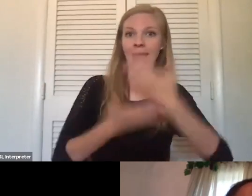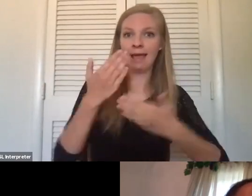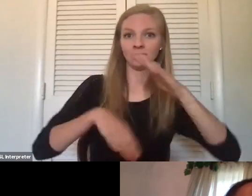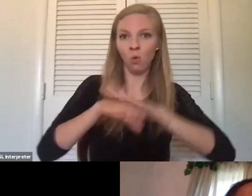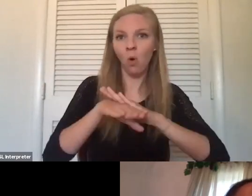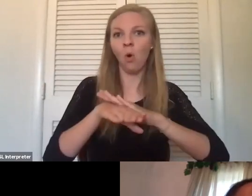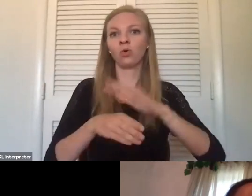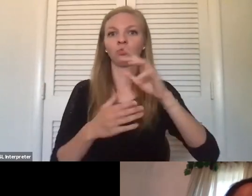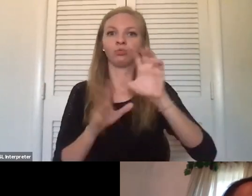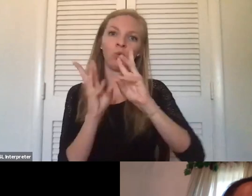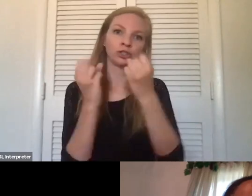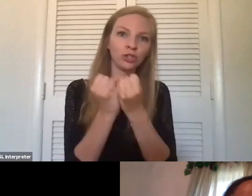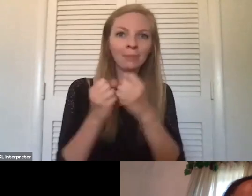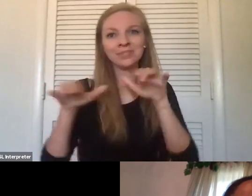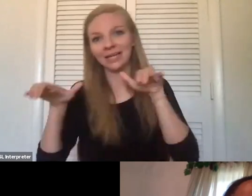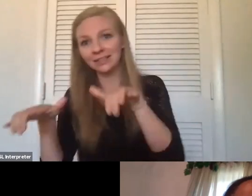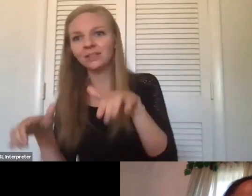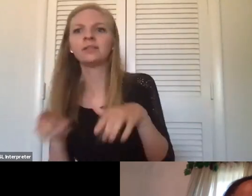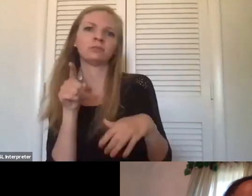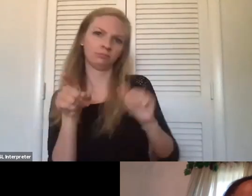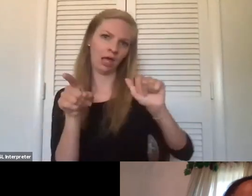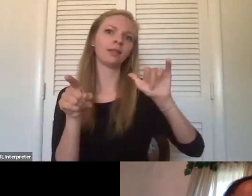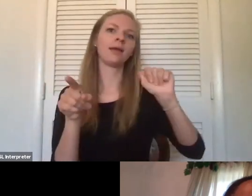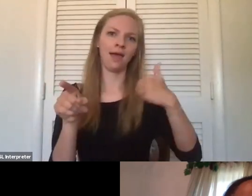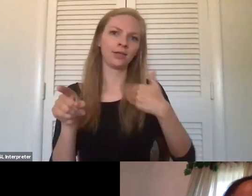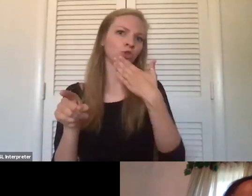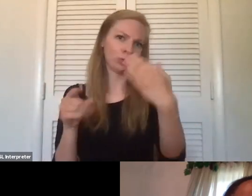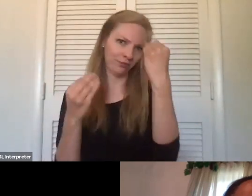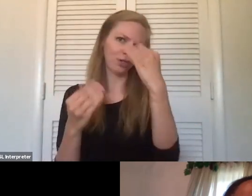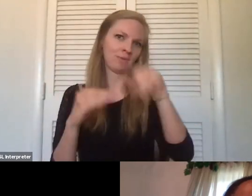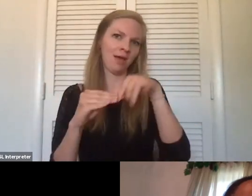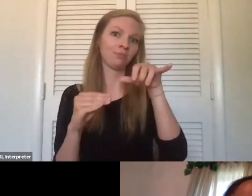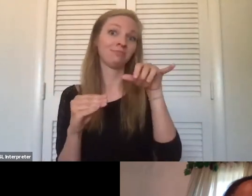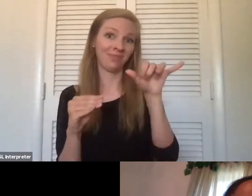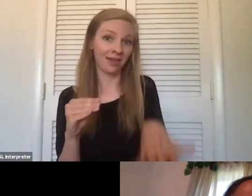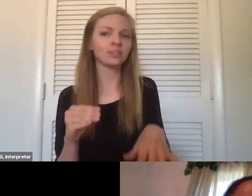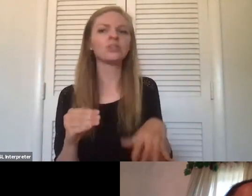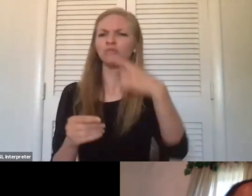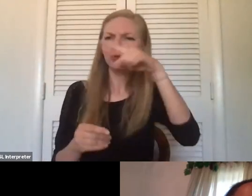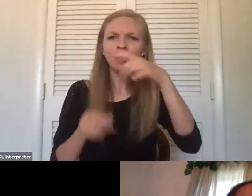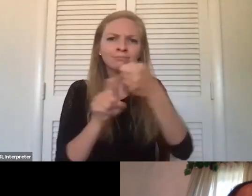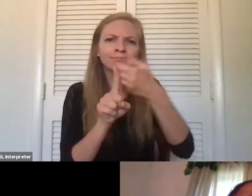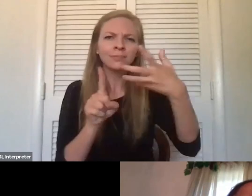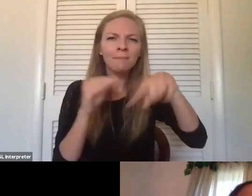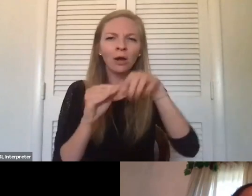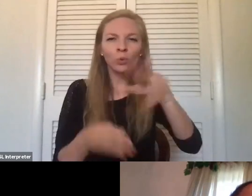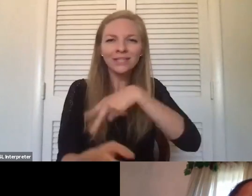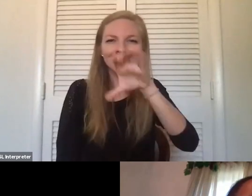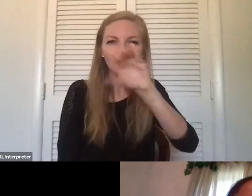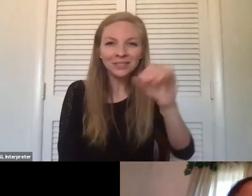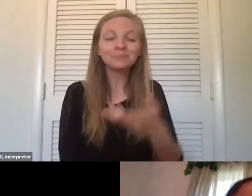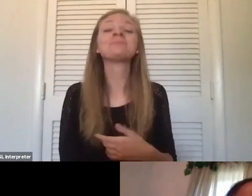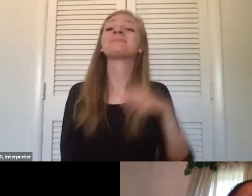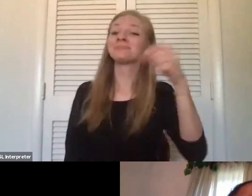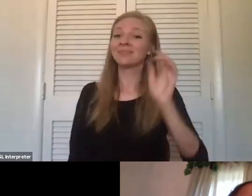perspectives for you. So Alia, can you tell us a little bit about Beachfront Dance and your Can Do Dance program? Yes. Our